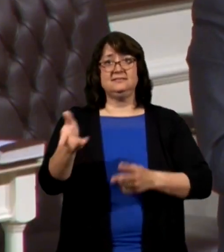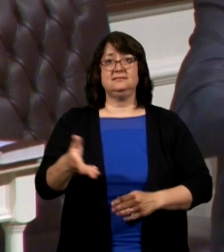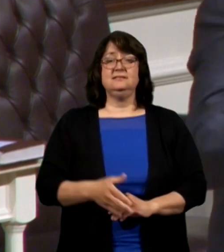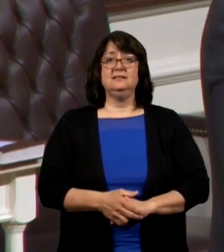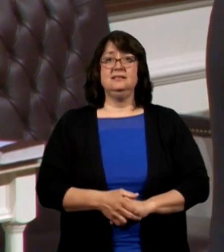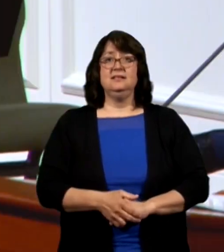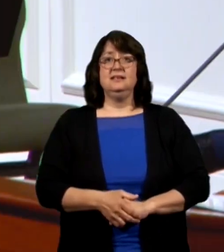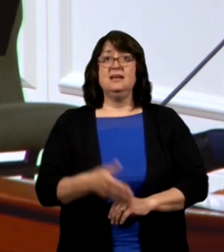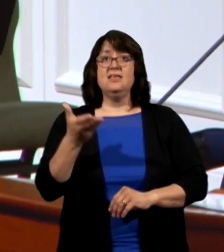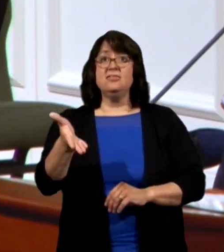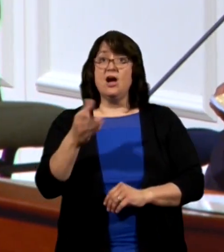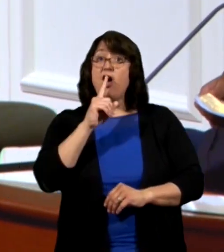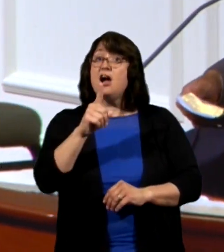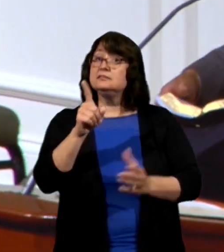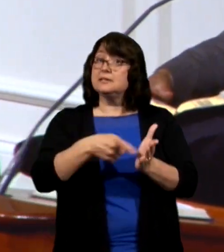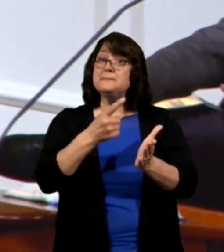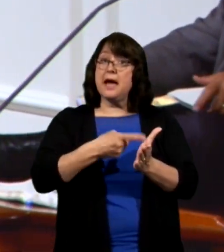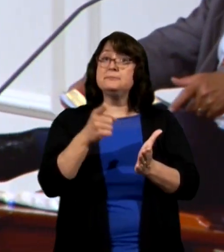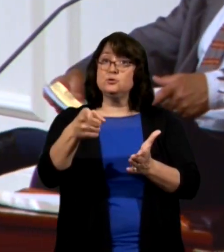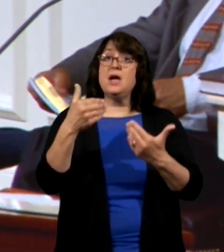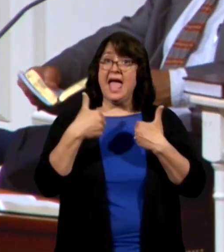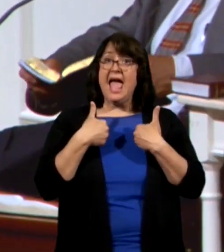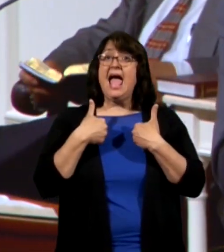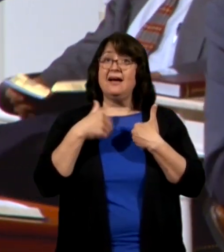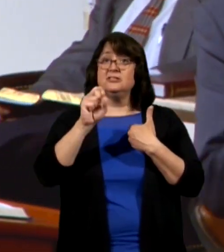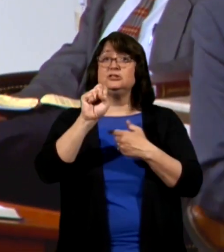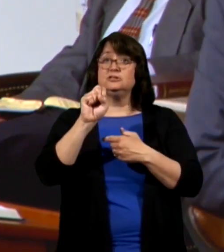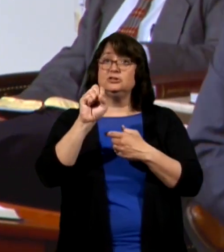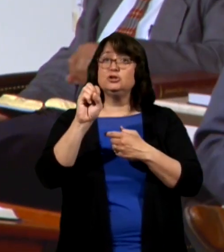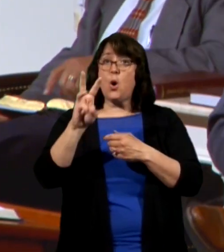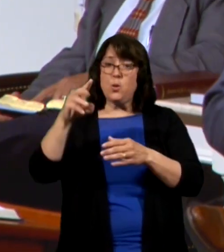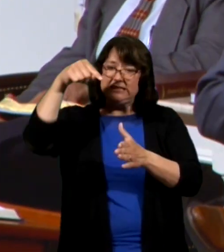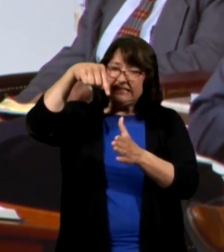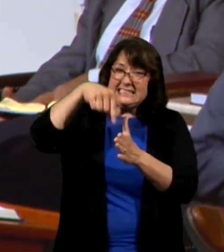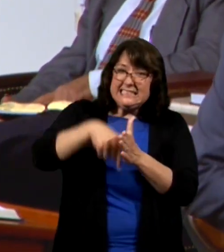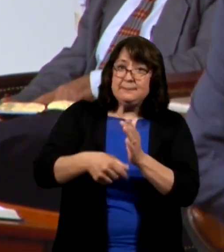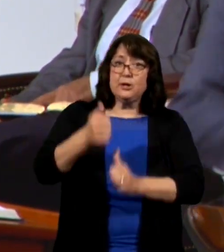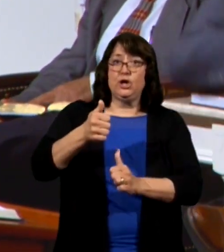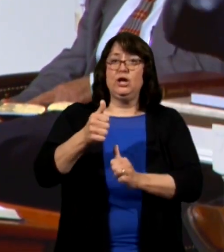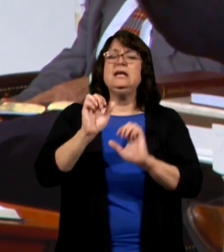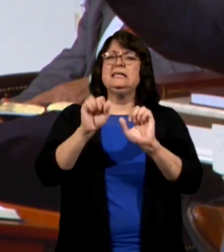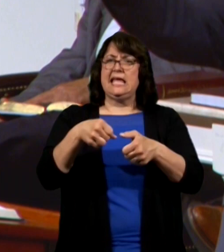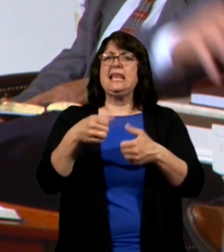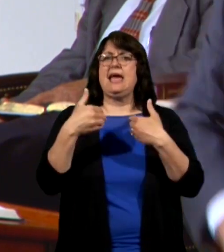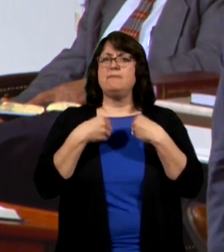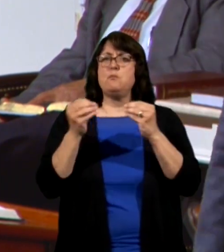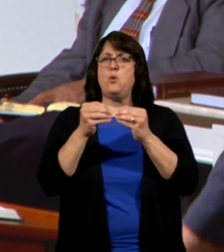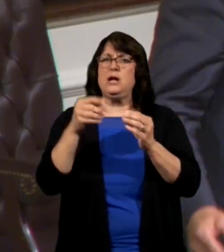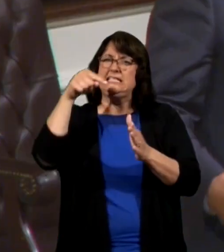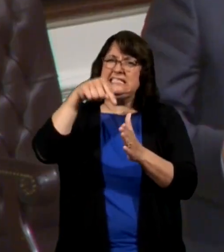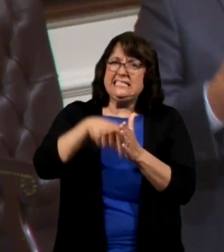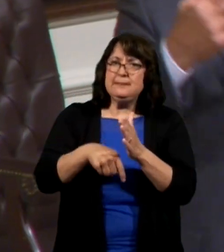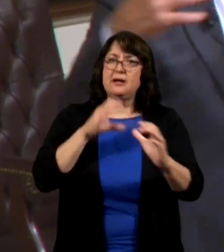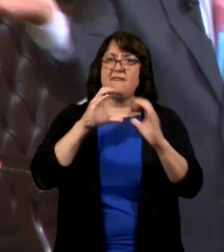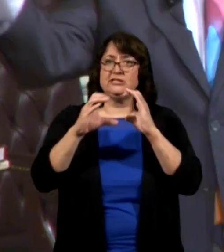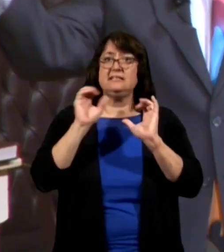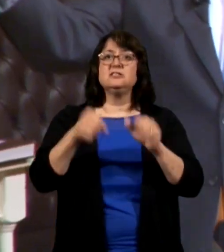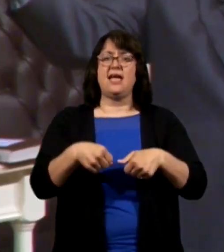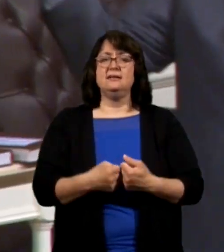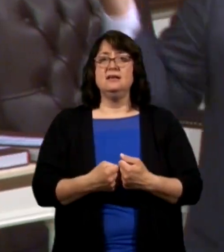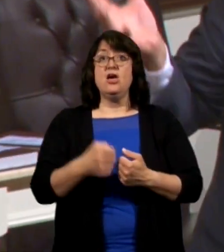there are times that you get to sow it a lot deeper and you get to be in a lot deeper conversation